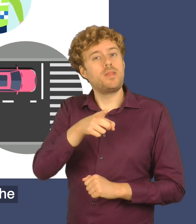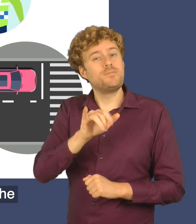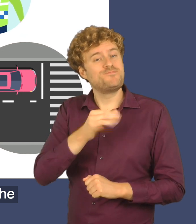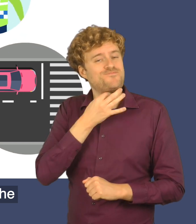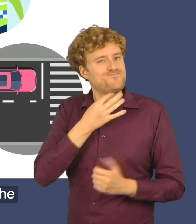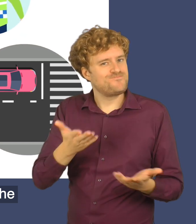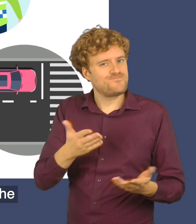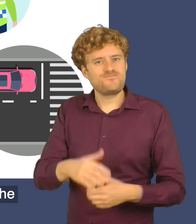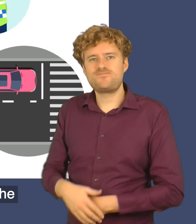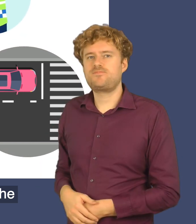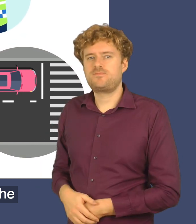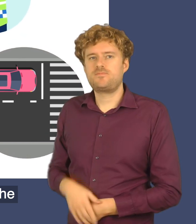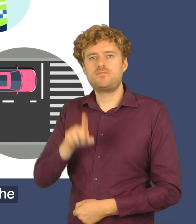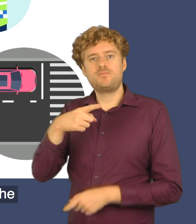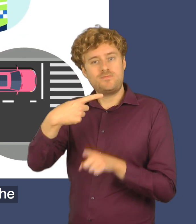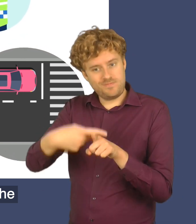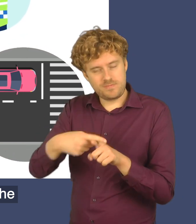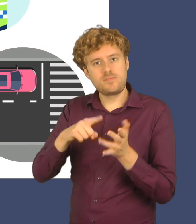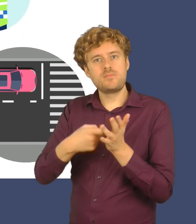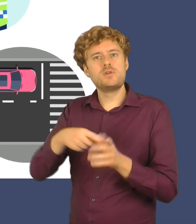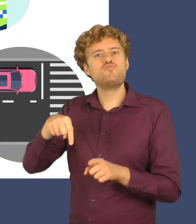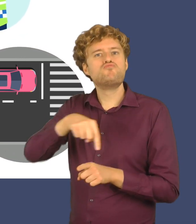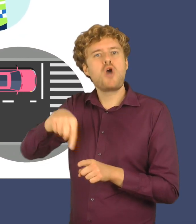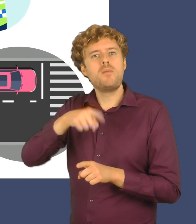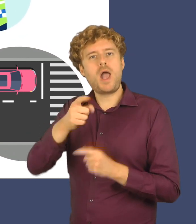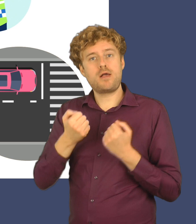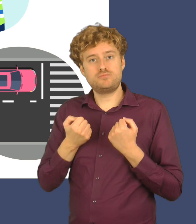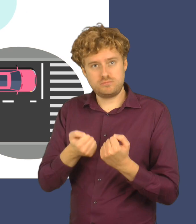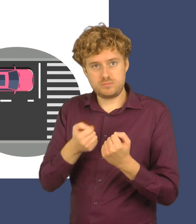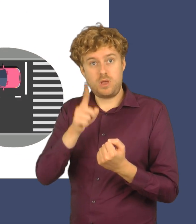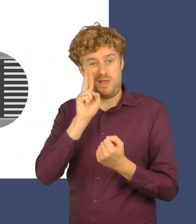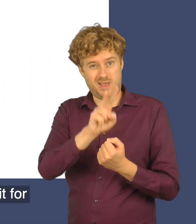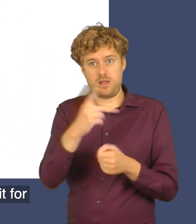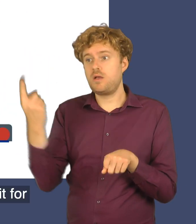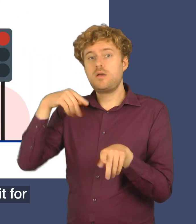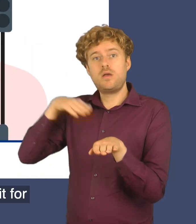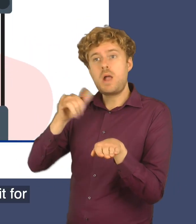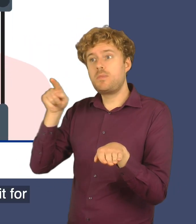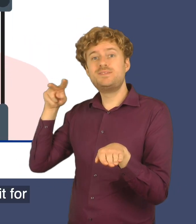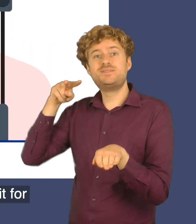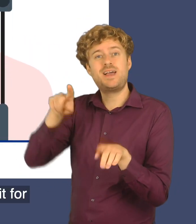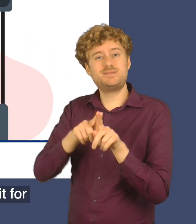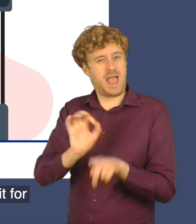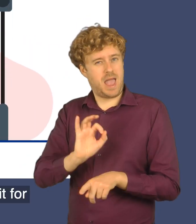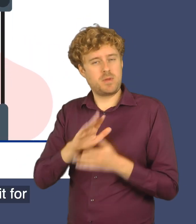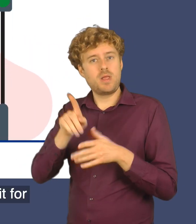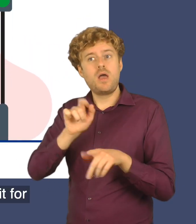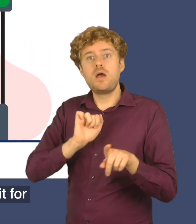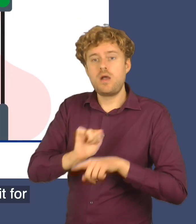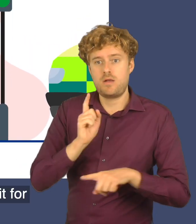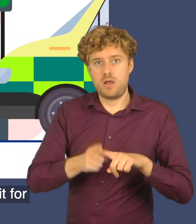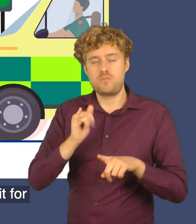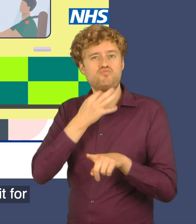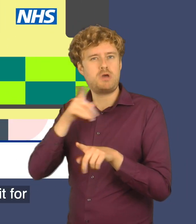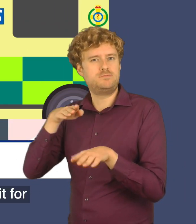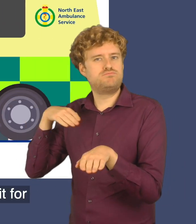roundabout, the driver behind may not have the same view, so do not brake suddenly. If you're already at the junction, be patient and wait